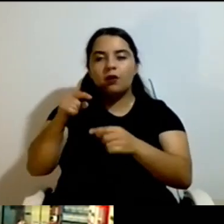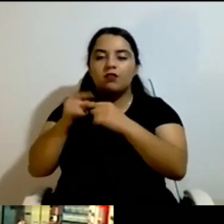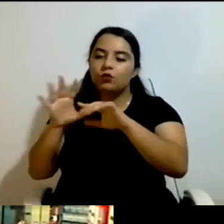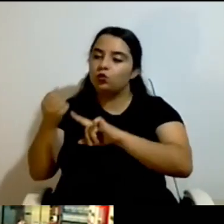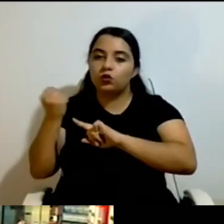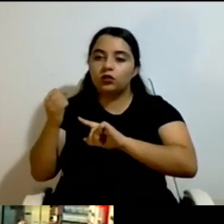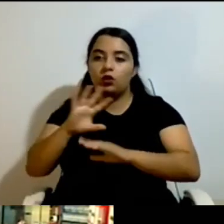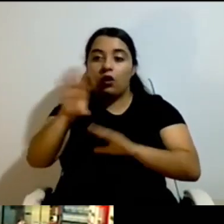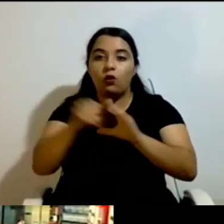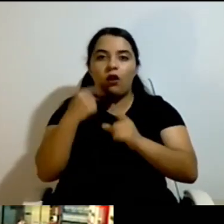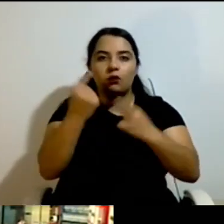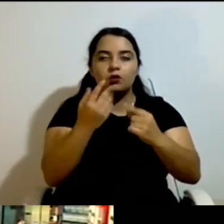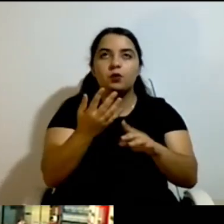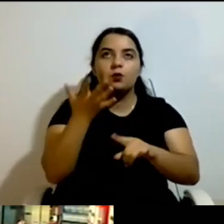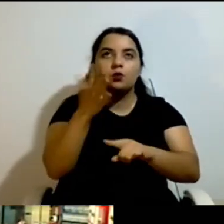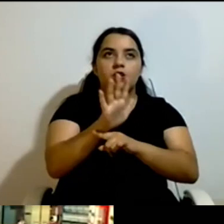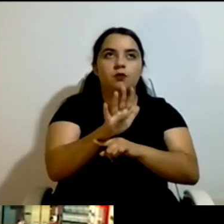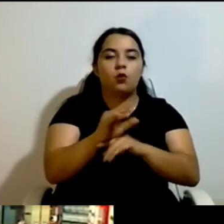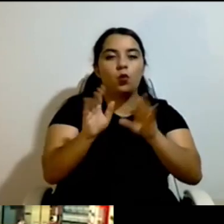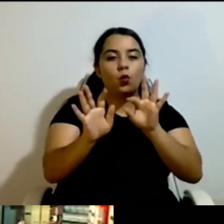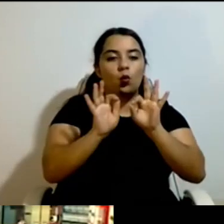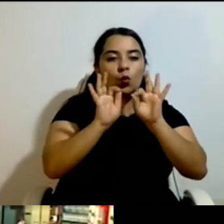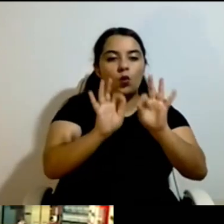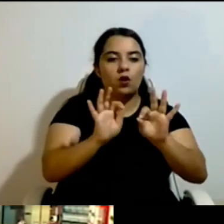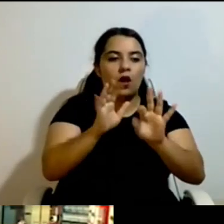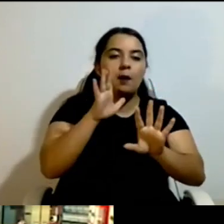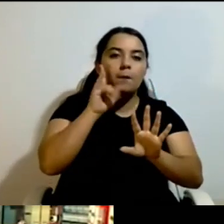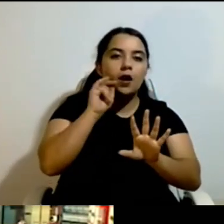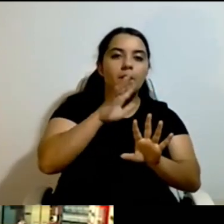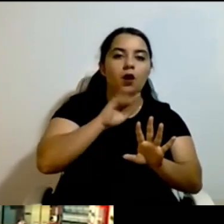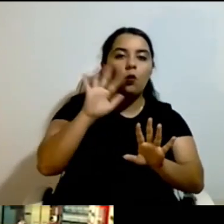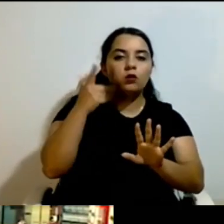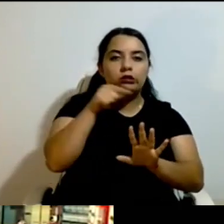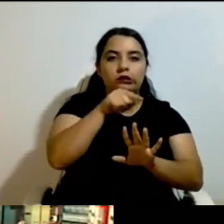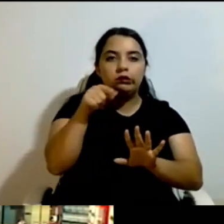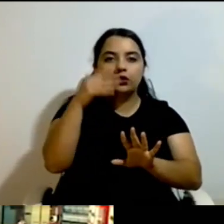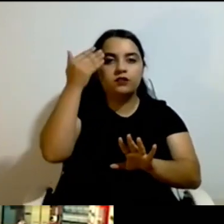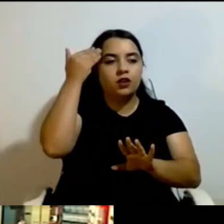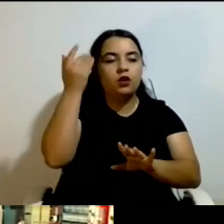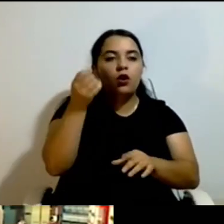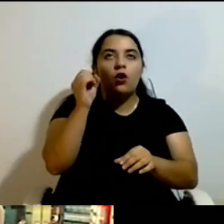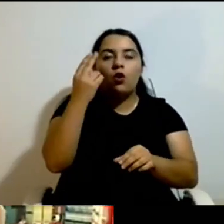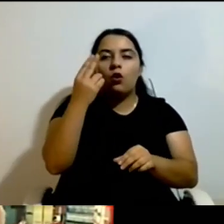so on and so on. These are things that we need for our life. And we have to think about it.